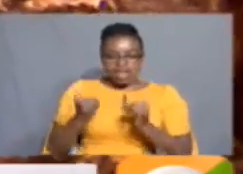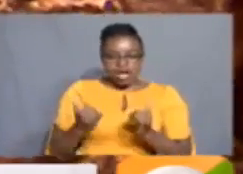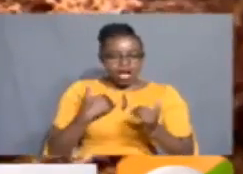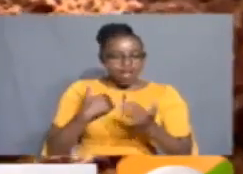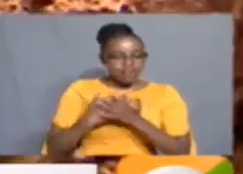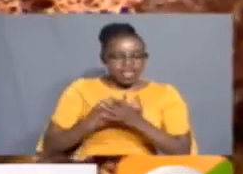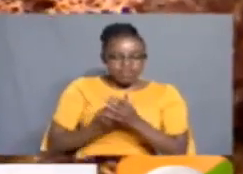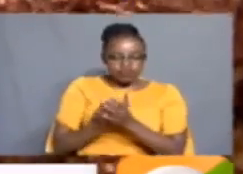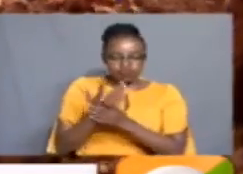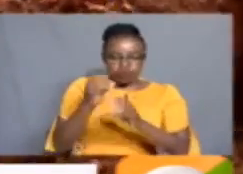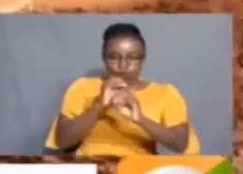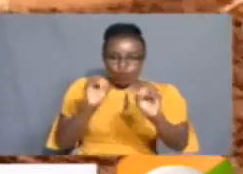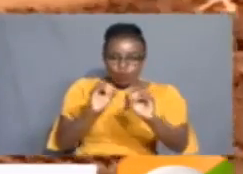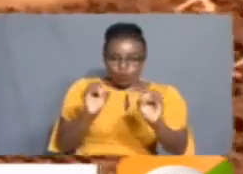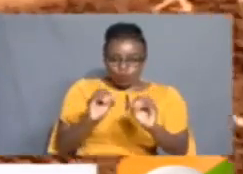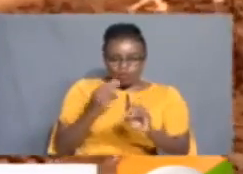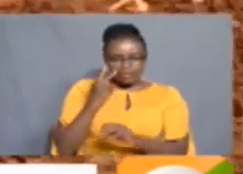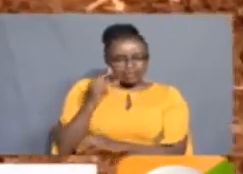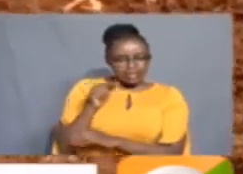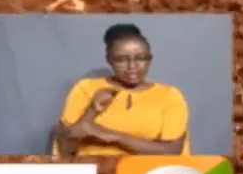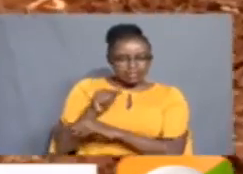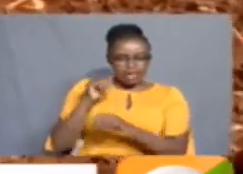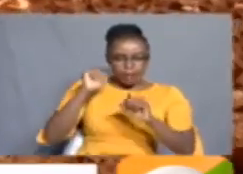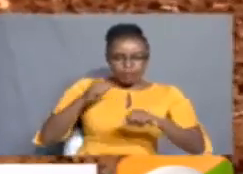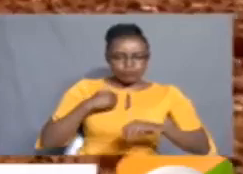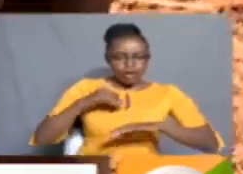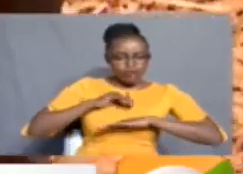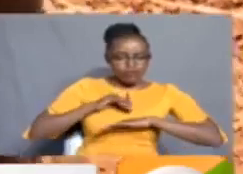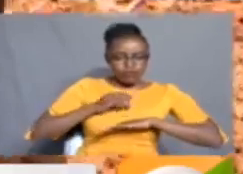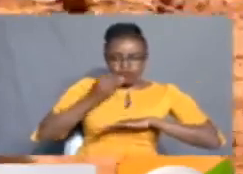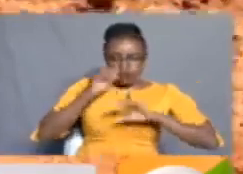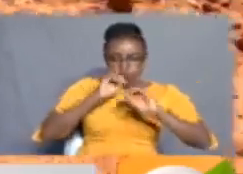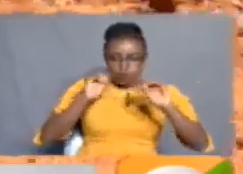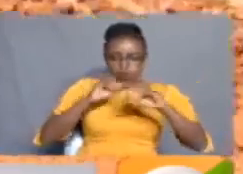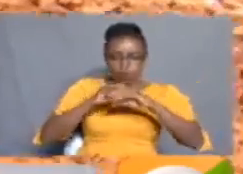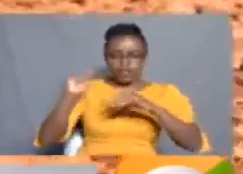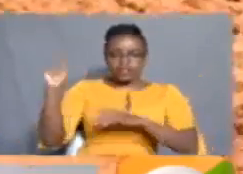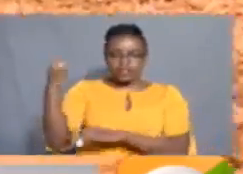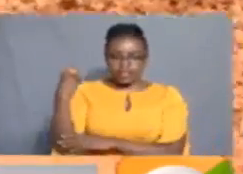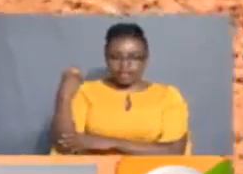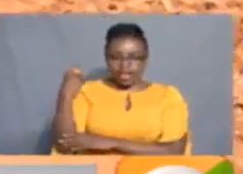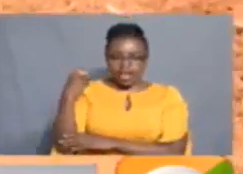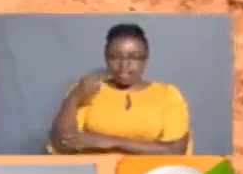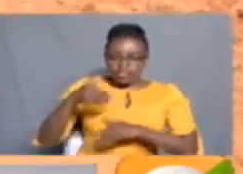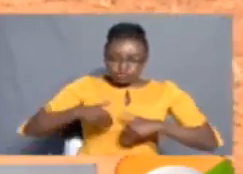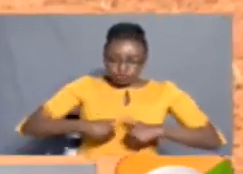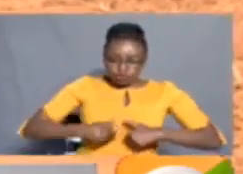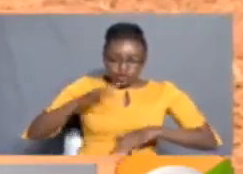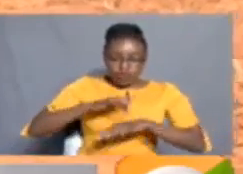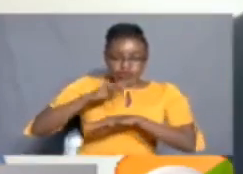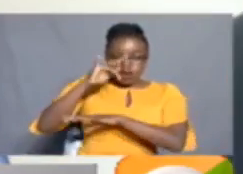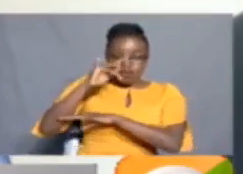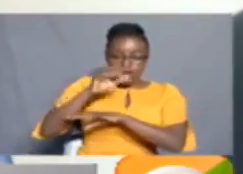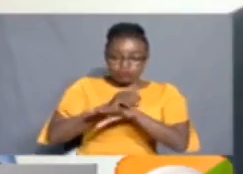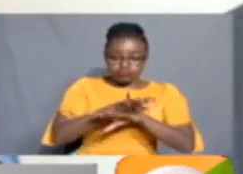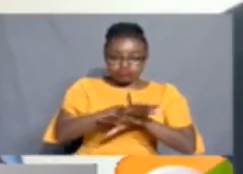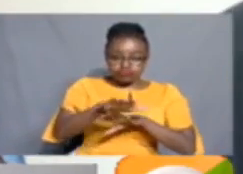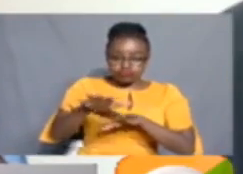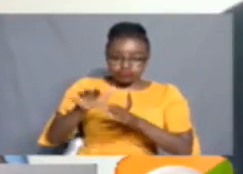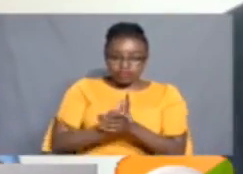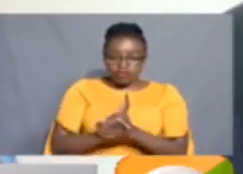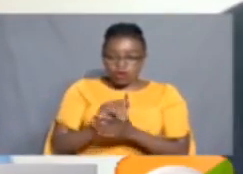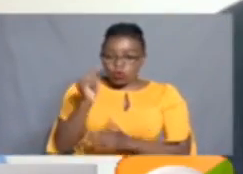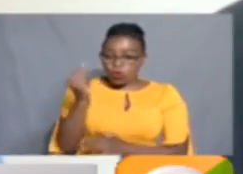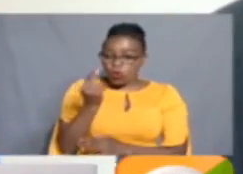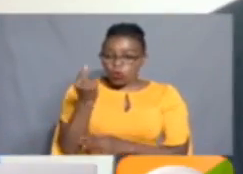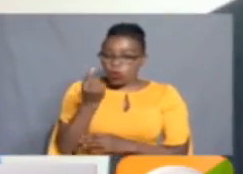germination, a point at what could worsen food insecurity in Kenya, the drought effects spreading. It's not